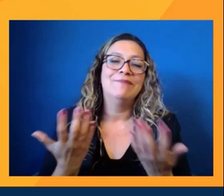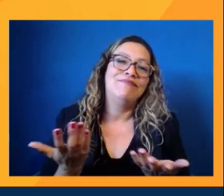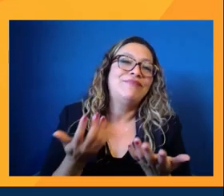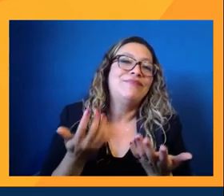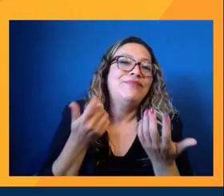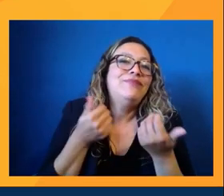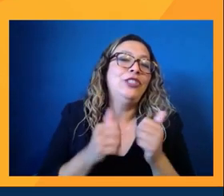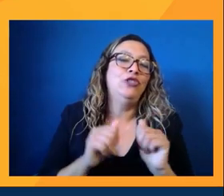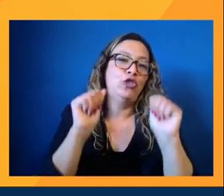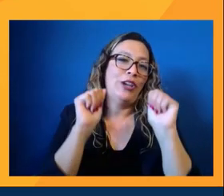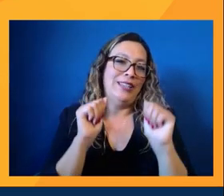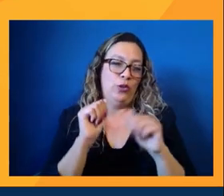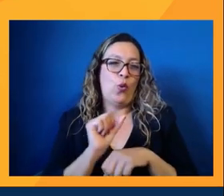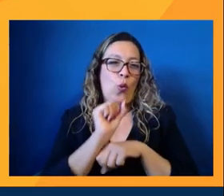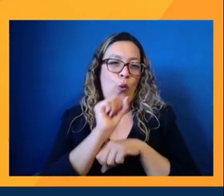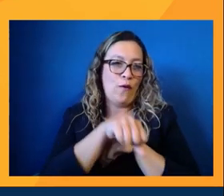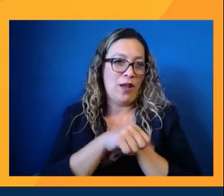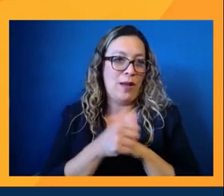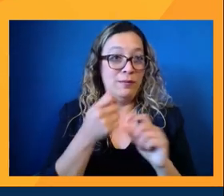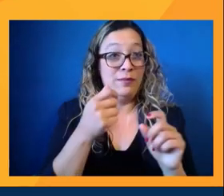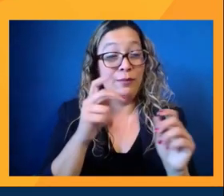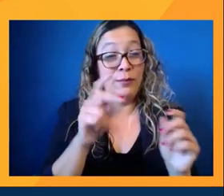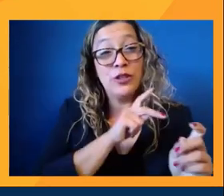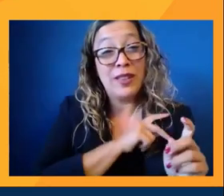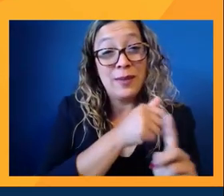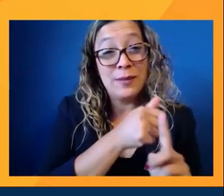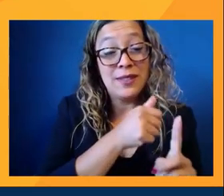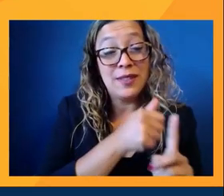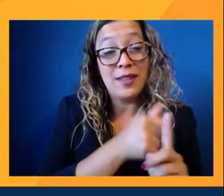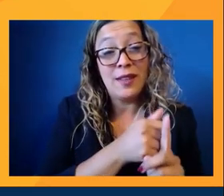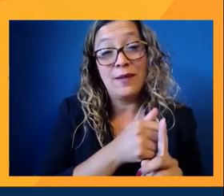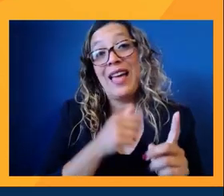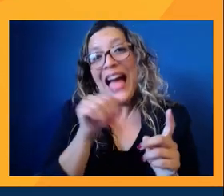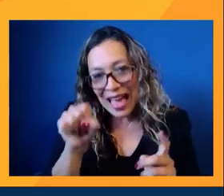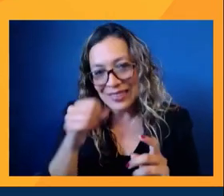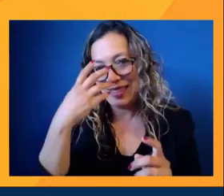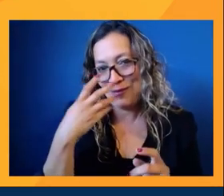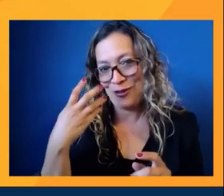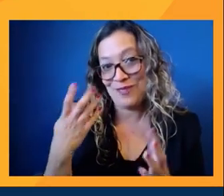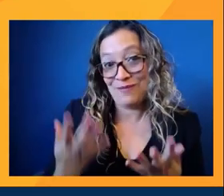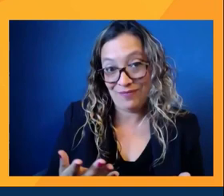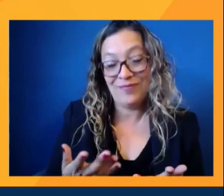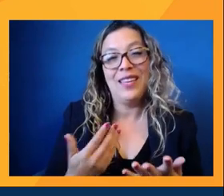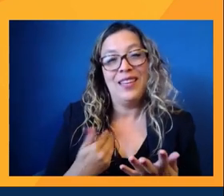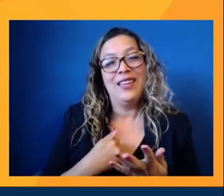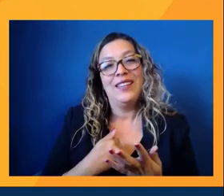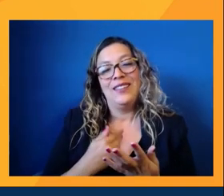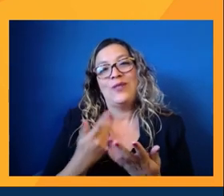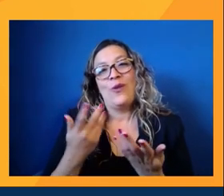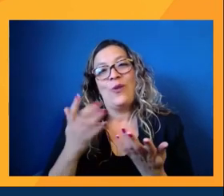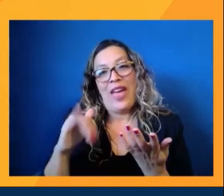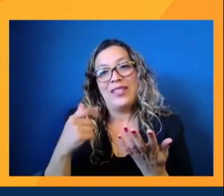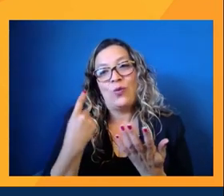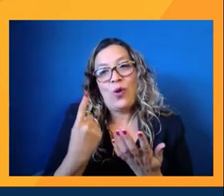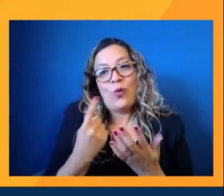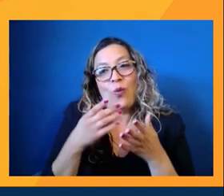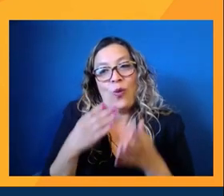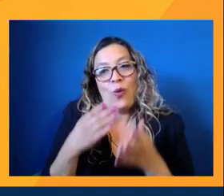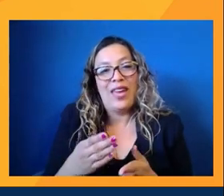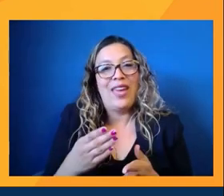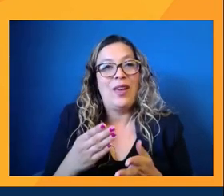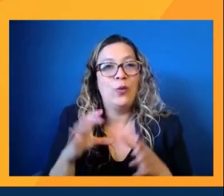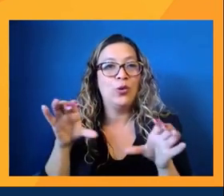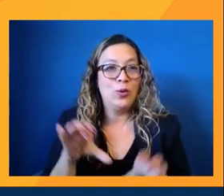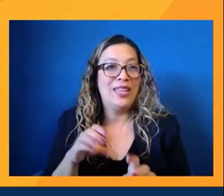to overcome personally, whether they be immigrants or not. So that's a way that we're doing it as well. And then